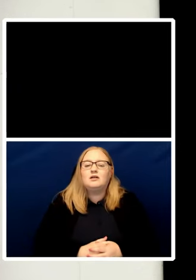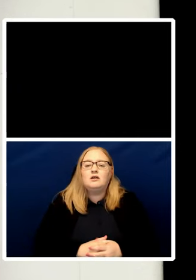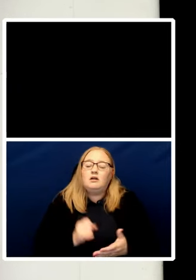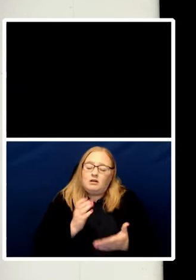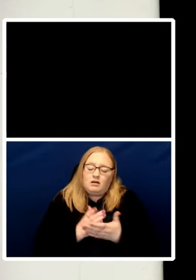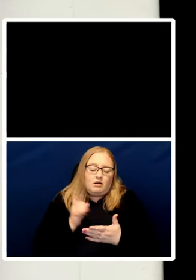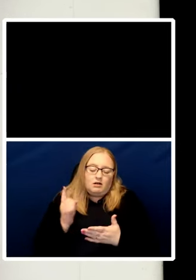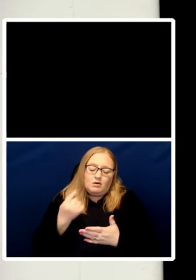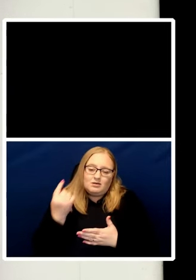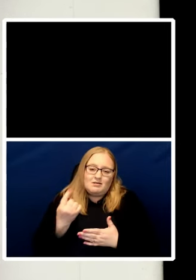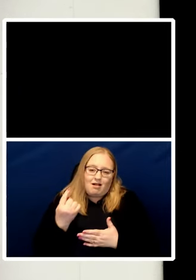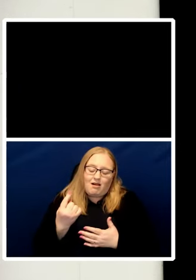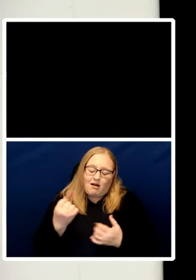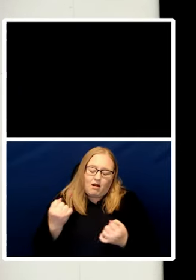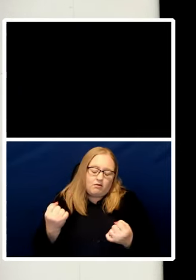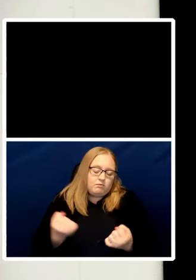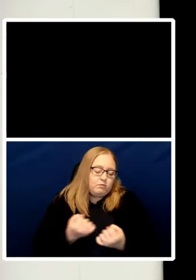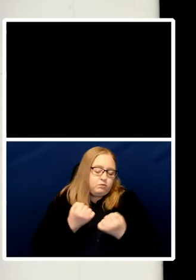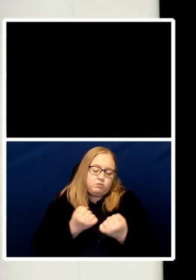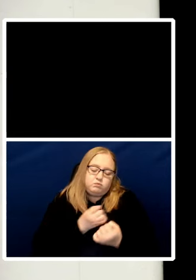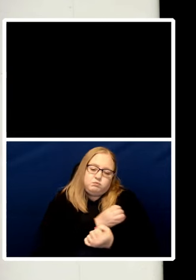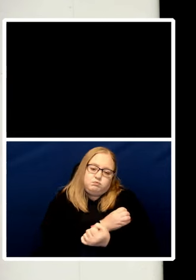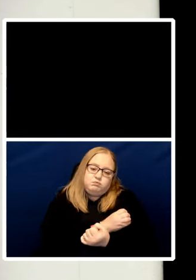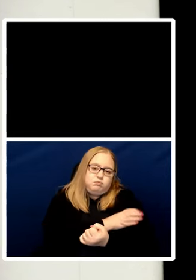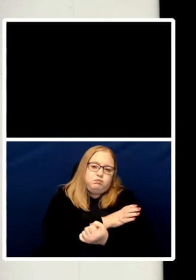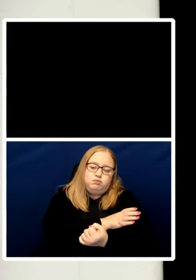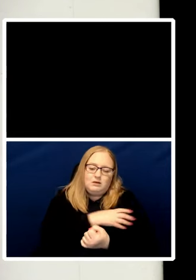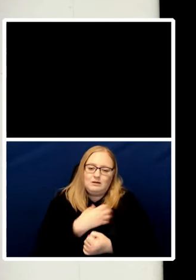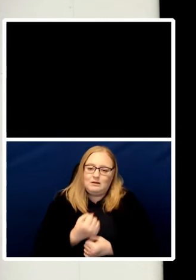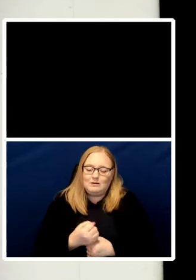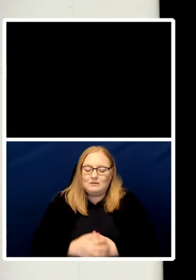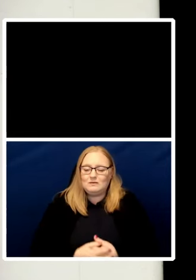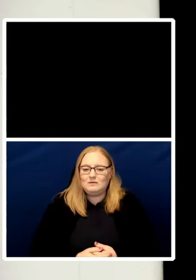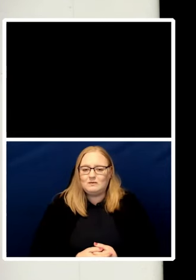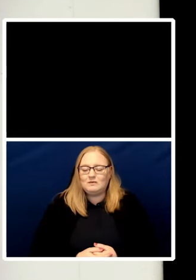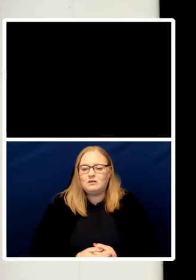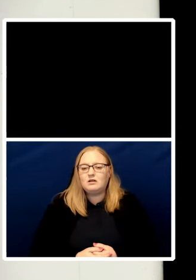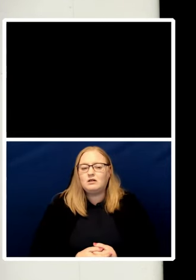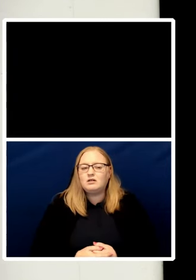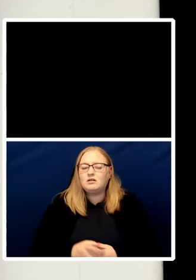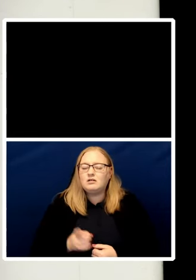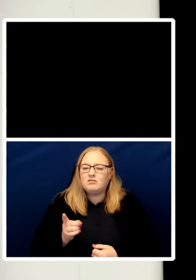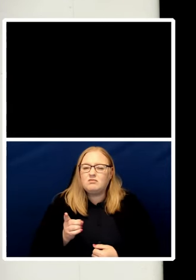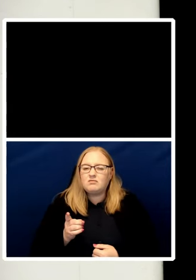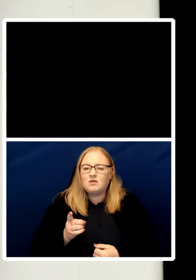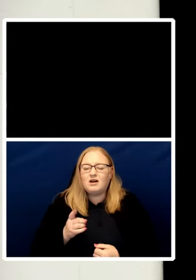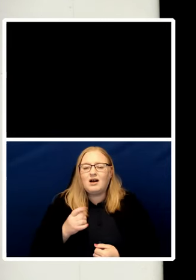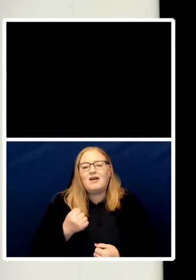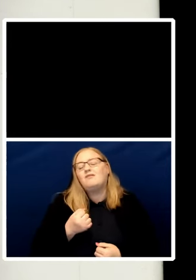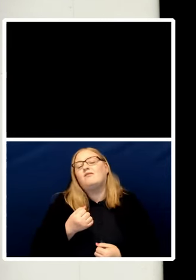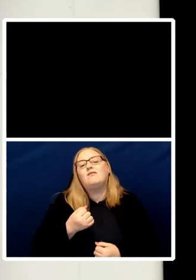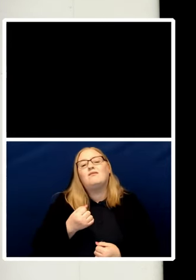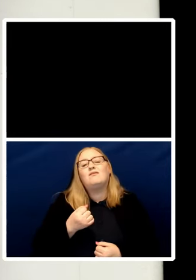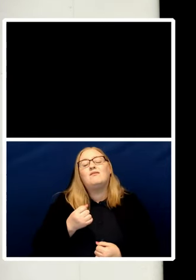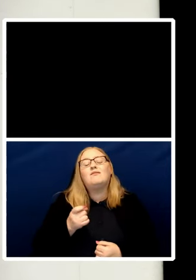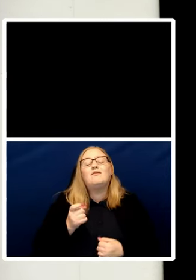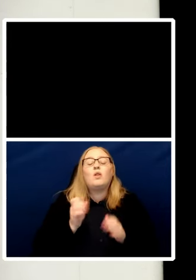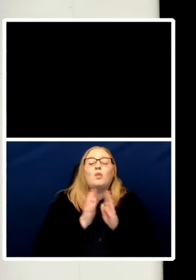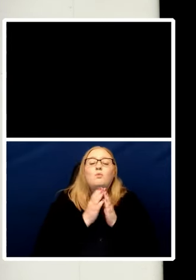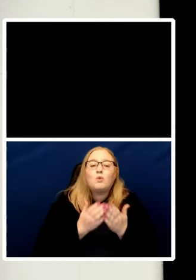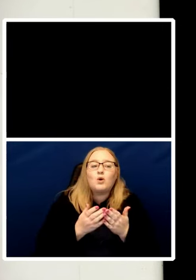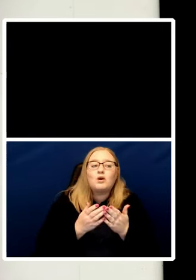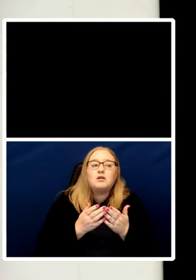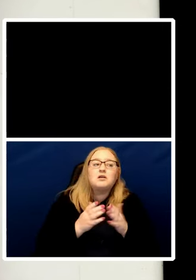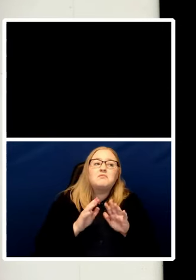because this book I think one of the things she said it's for lawyers but it's not only for